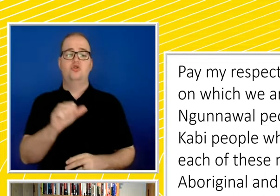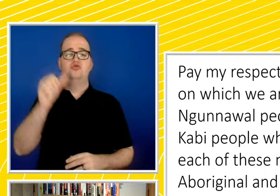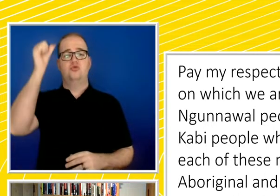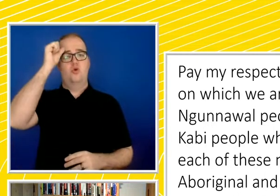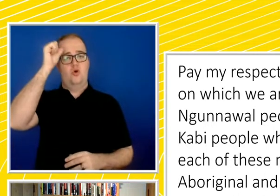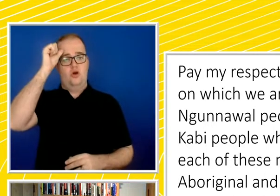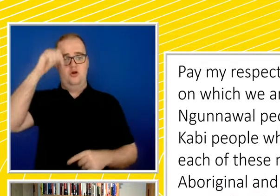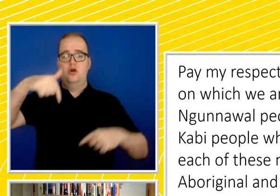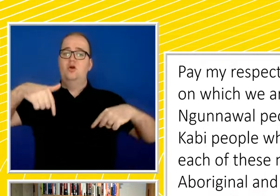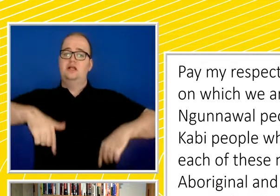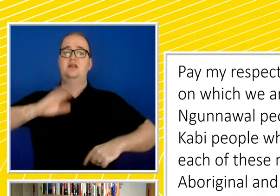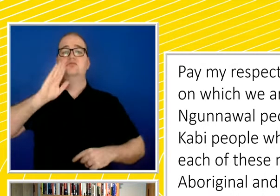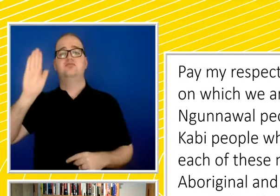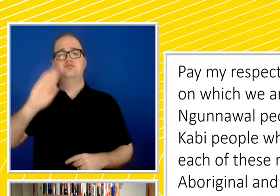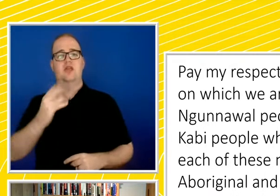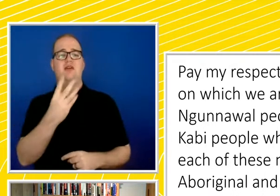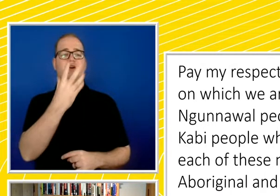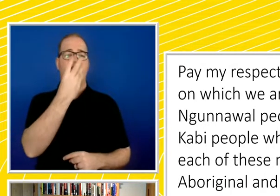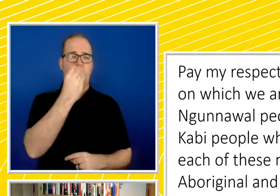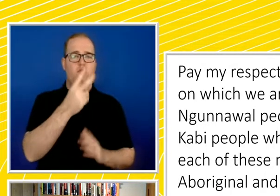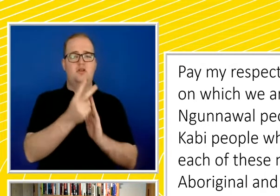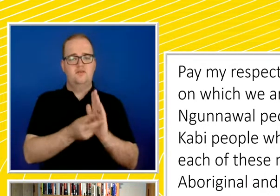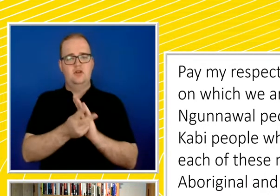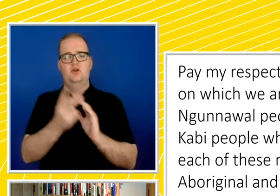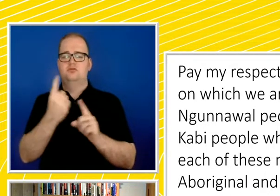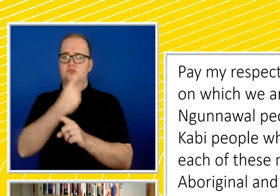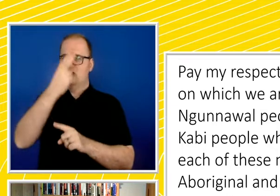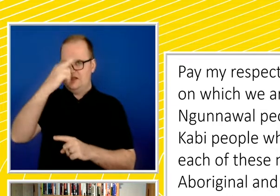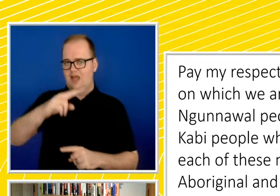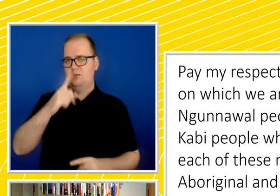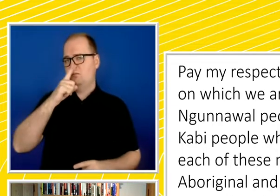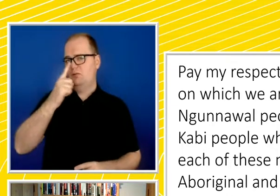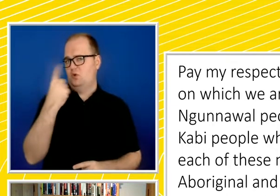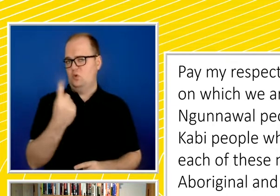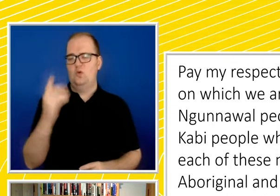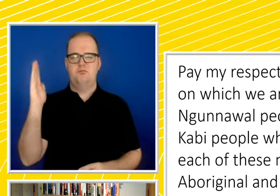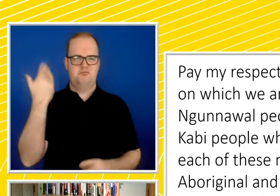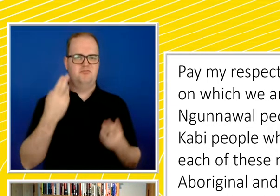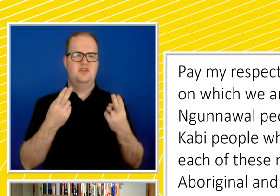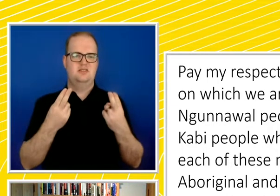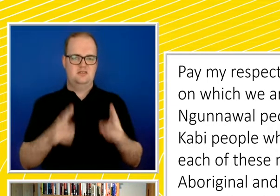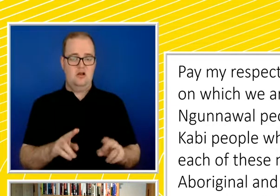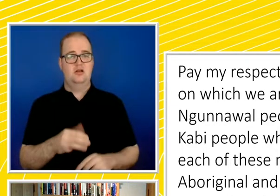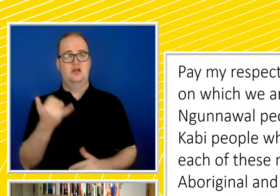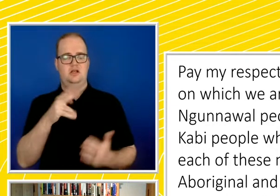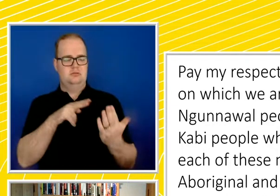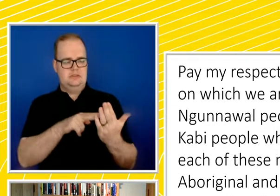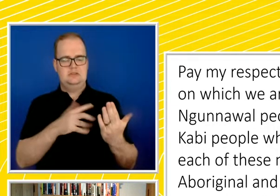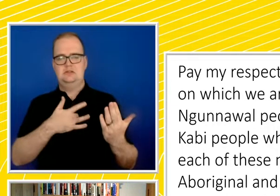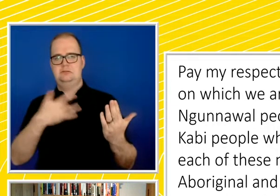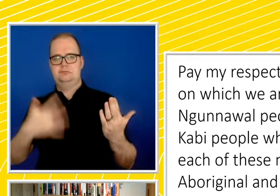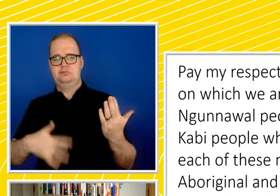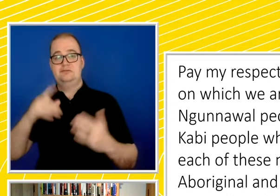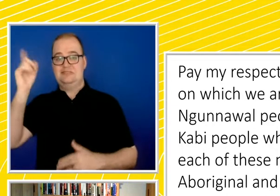deceased persons in documents and photographs, and contains historical language that is confronting and offensive by our standards